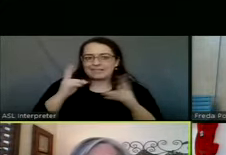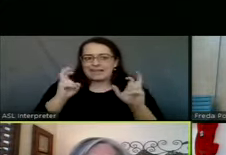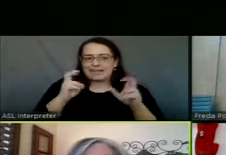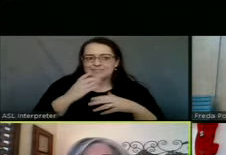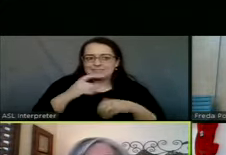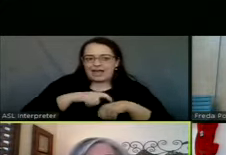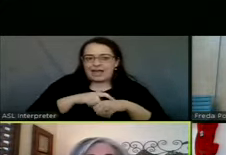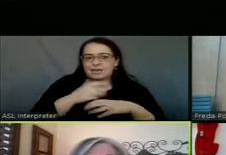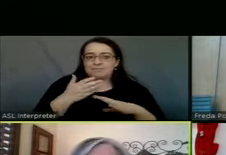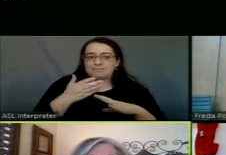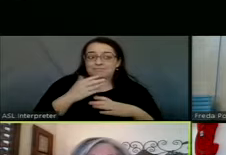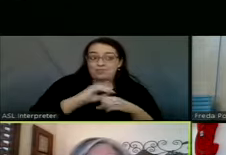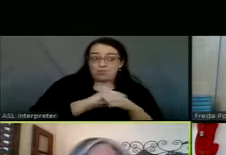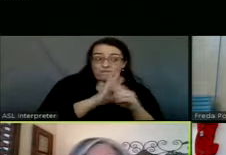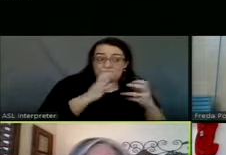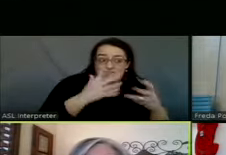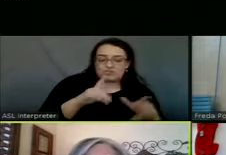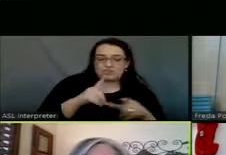looking for donations.